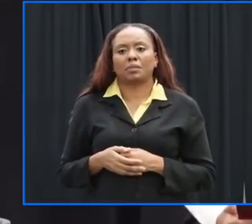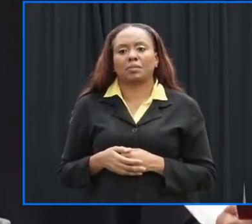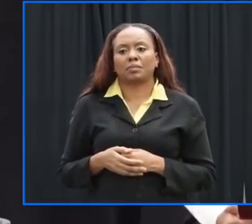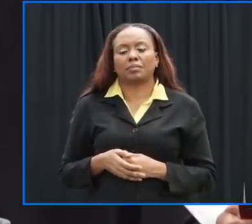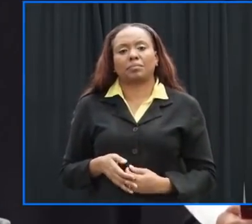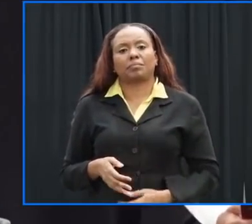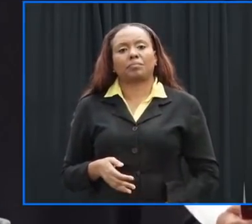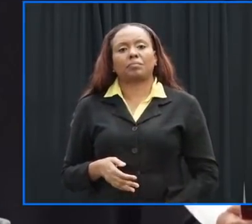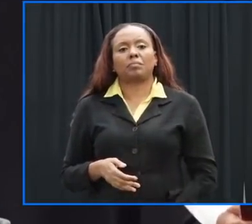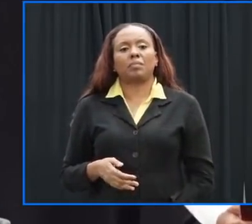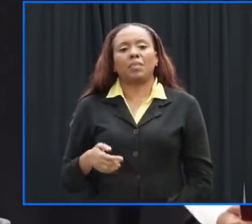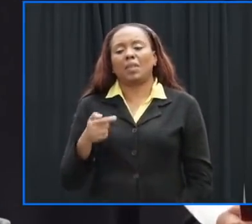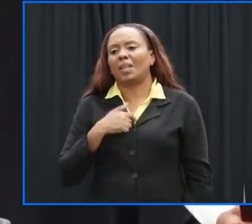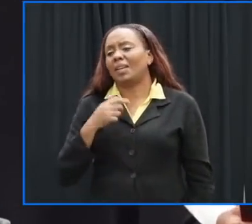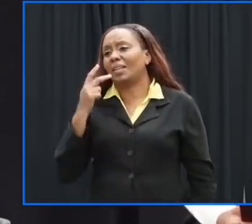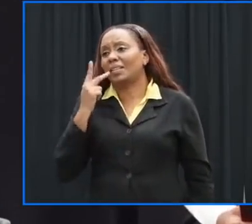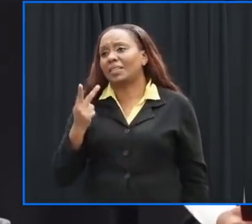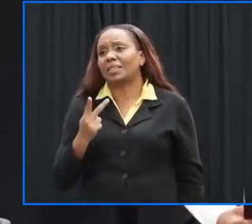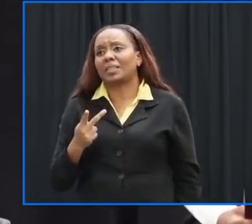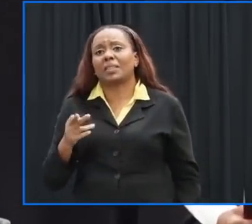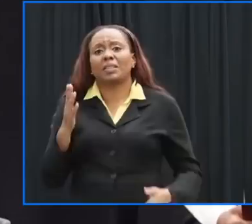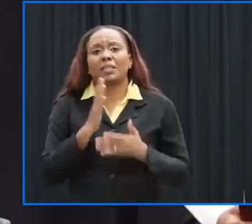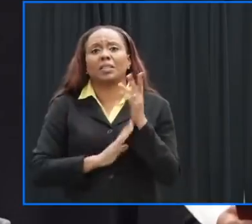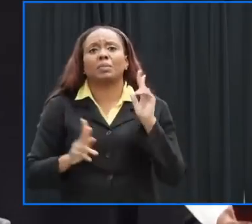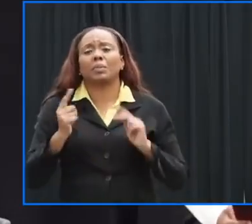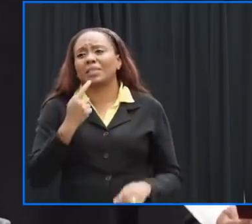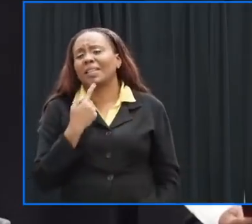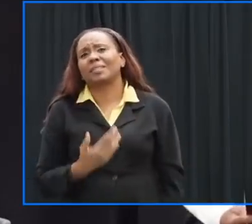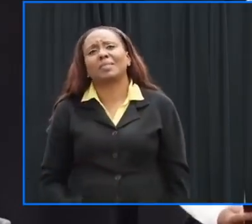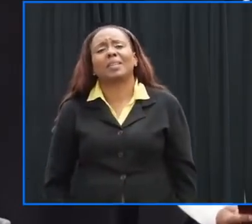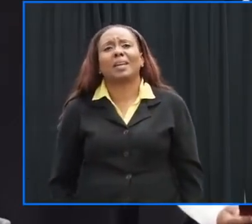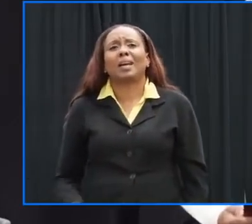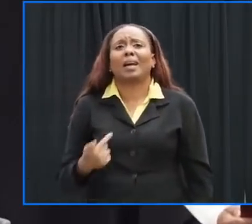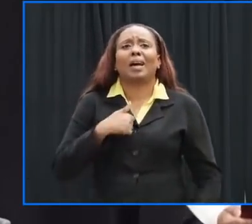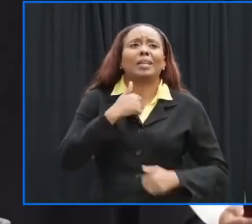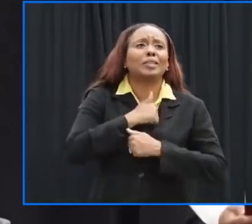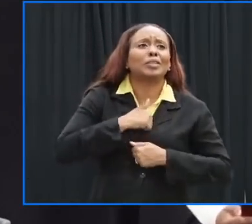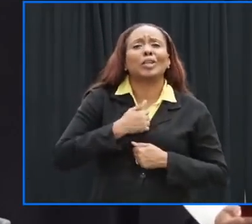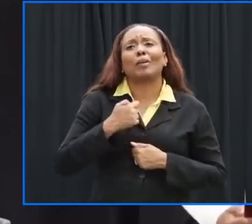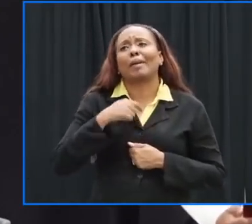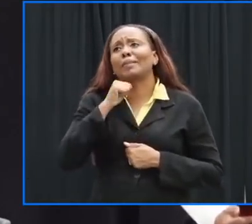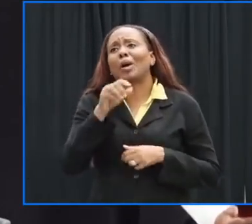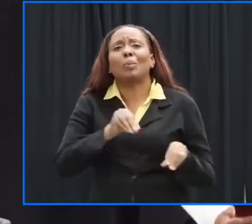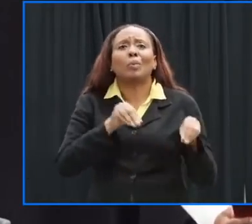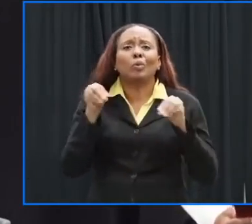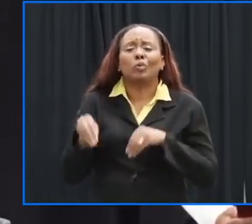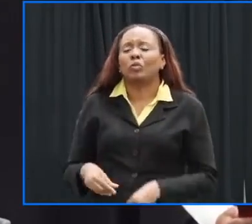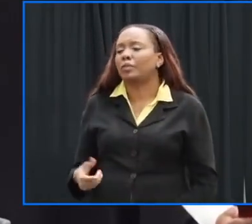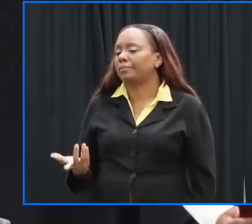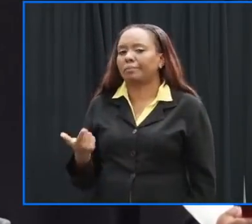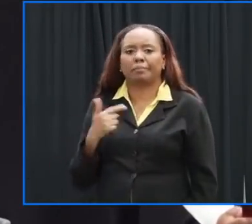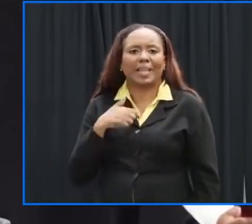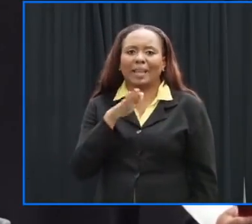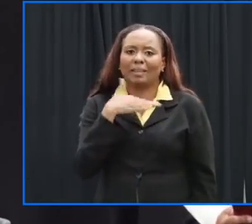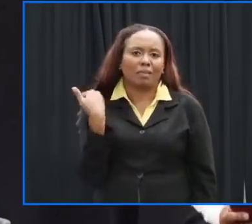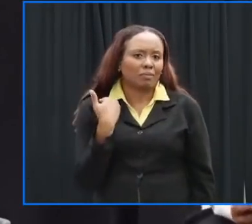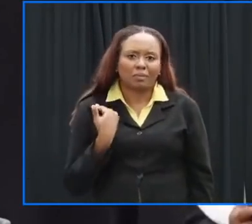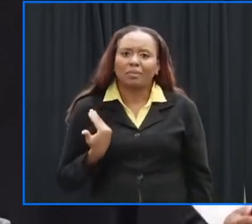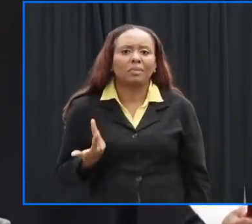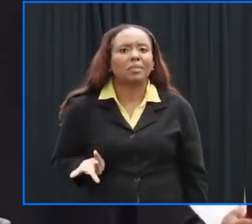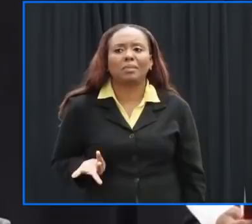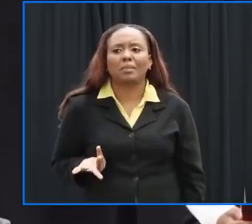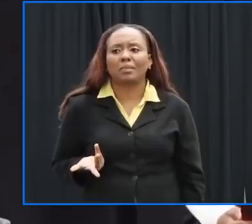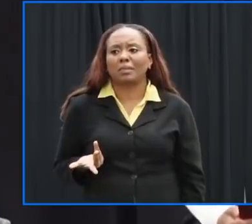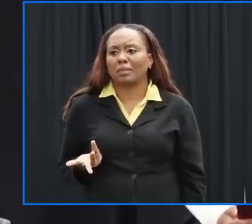instances of people saying we shoulda we coulda but we didn't and i really had enough of it so i'm